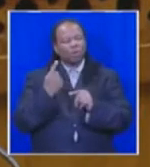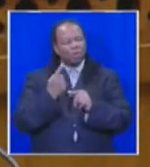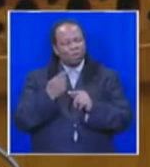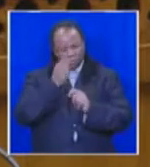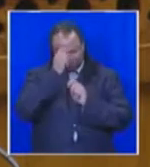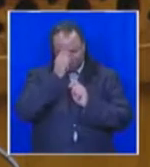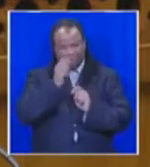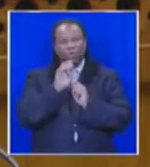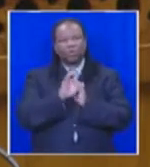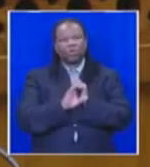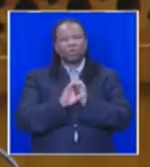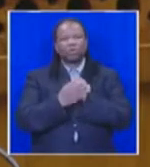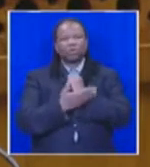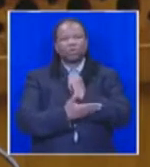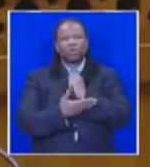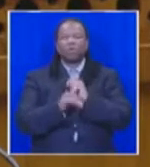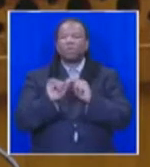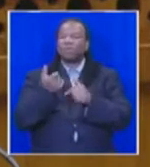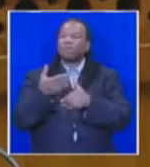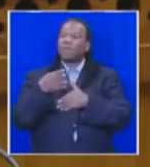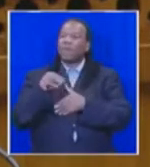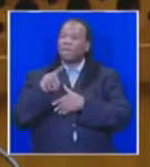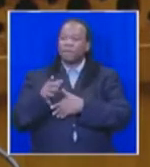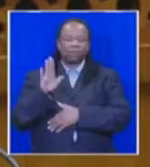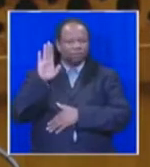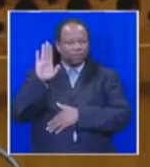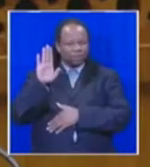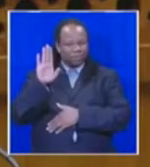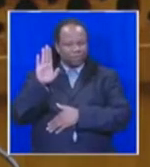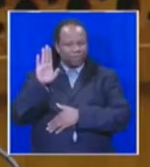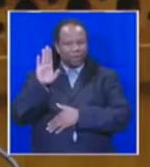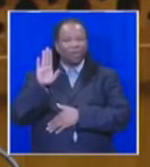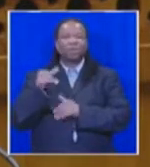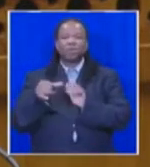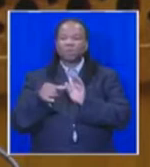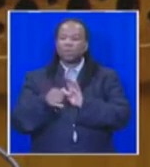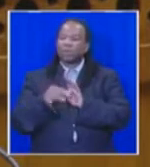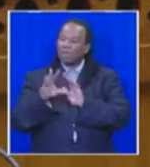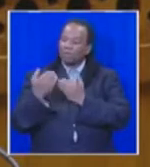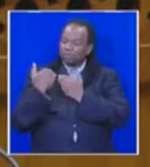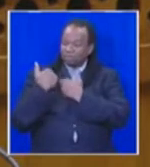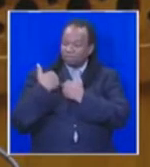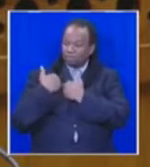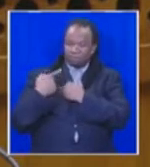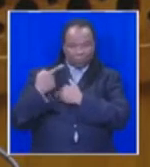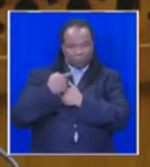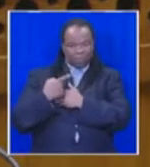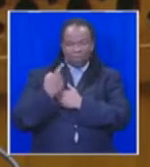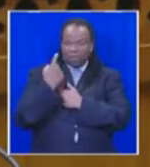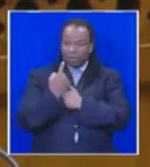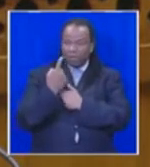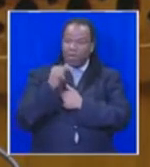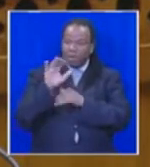our country. In taking the oath as members of the National Assembly we understood it imposed an obligation on us individually and